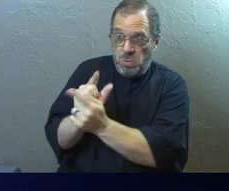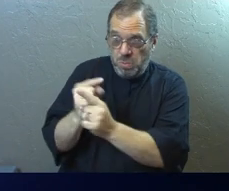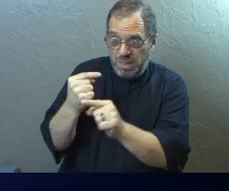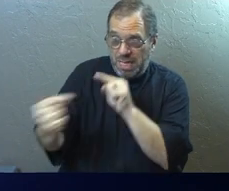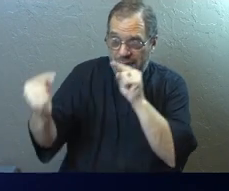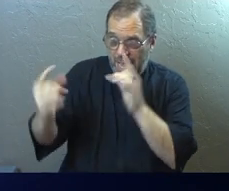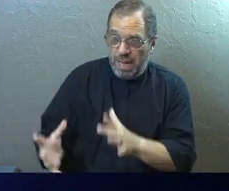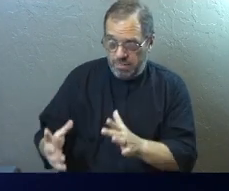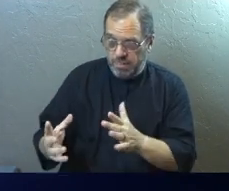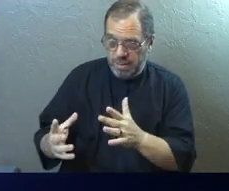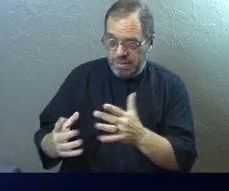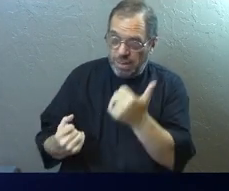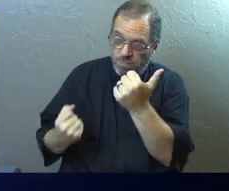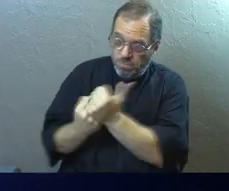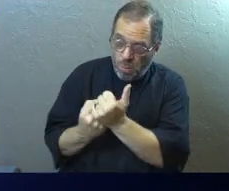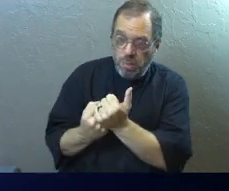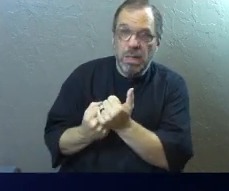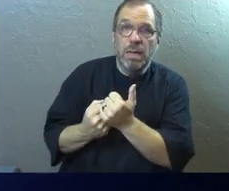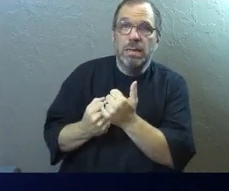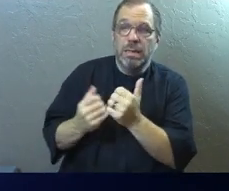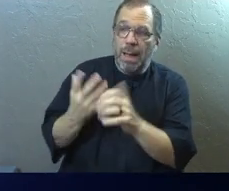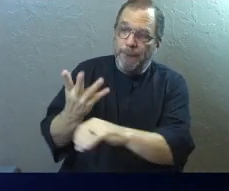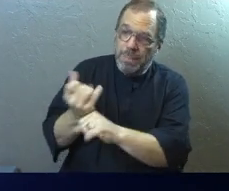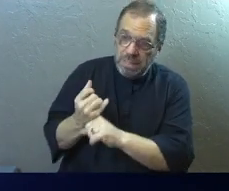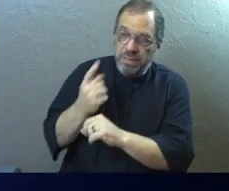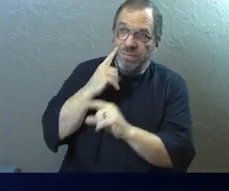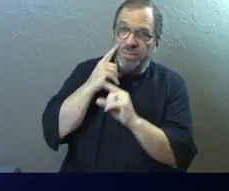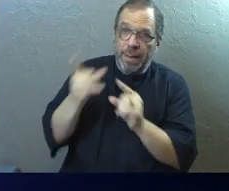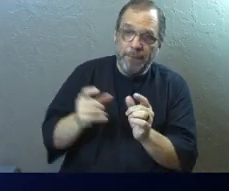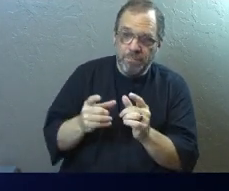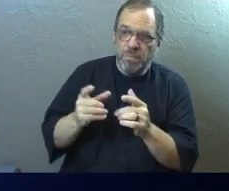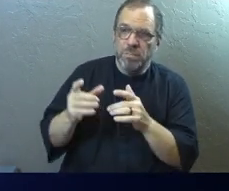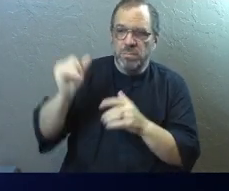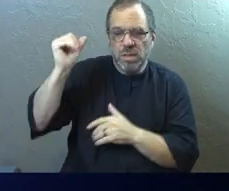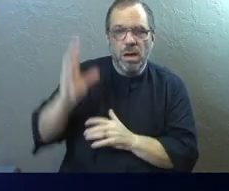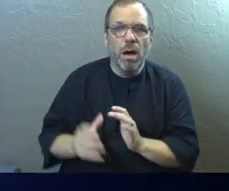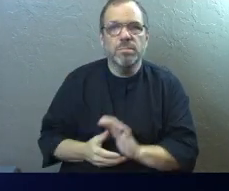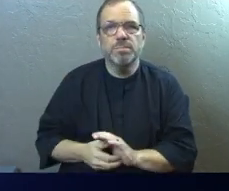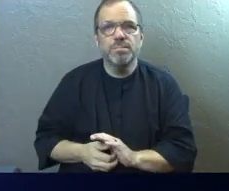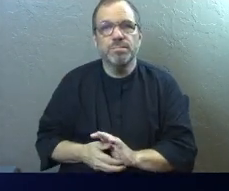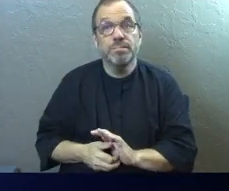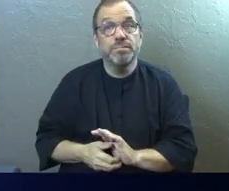and we stand by his side and we plead for him to God.